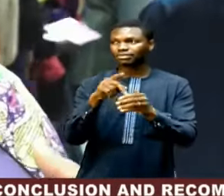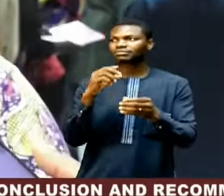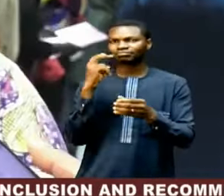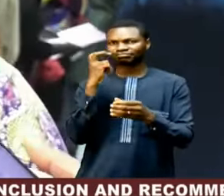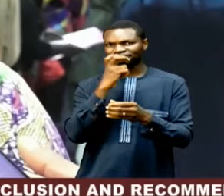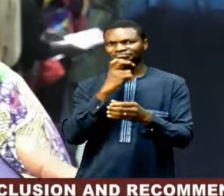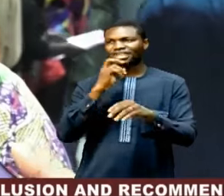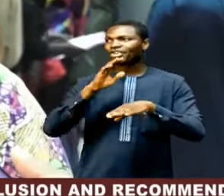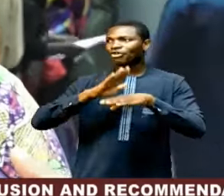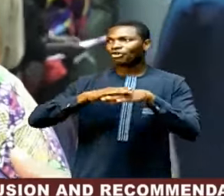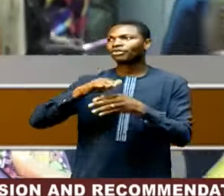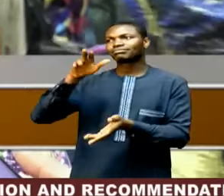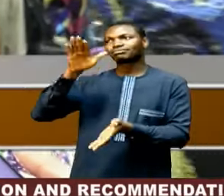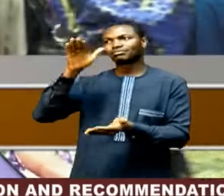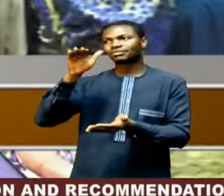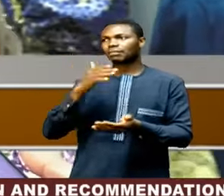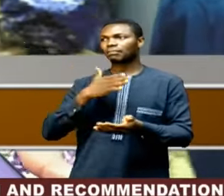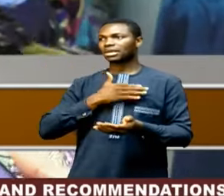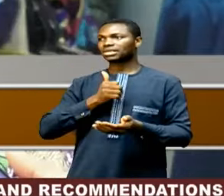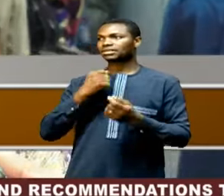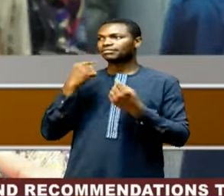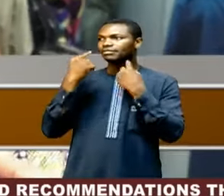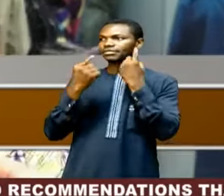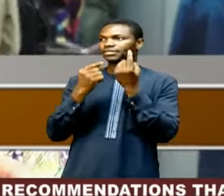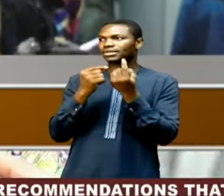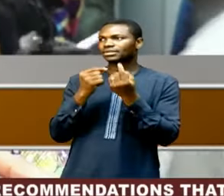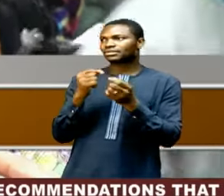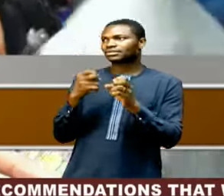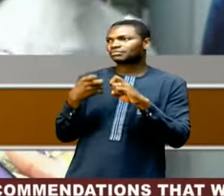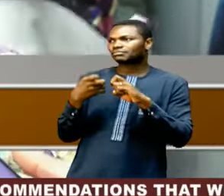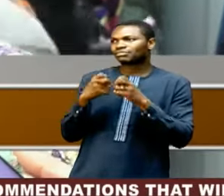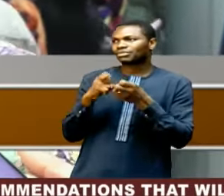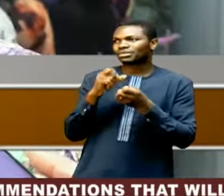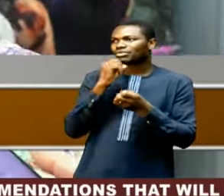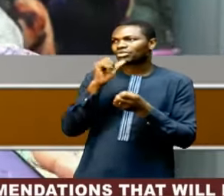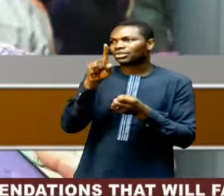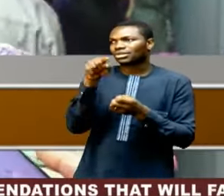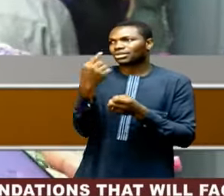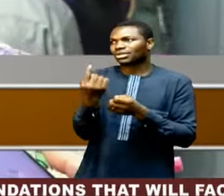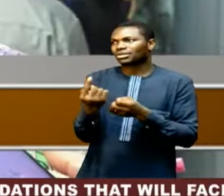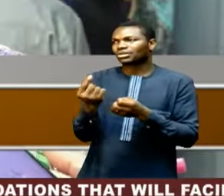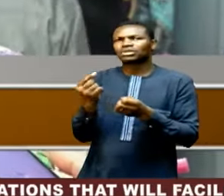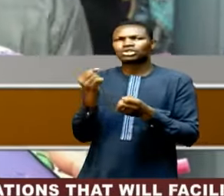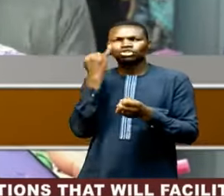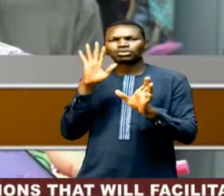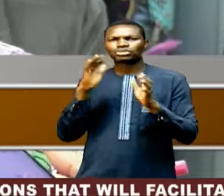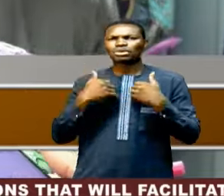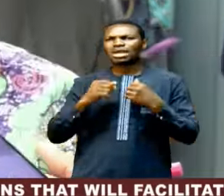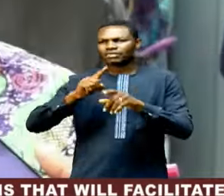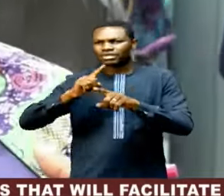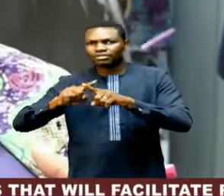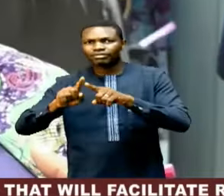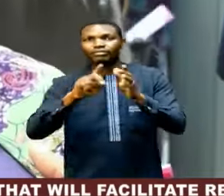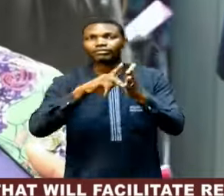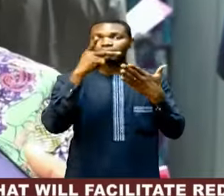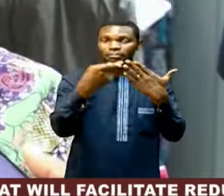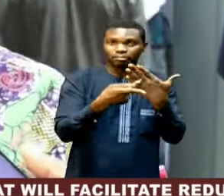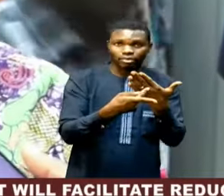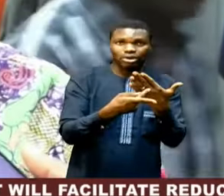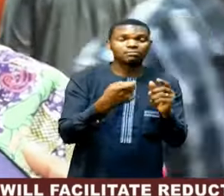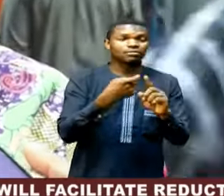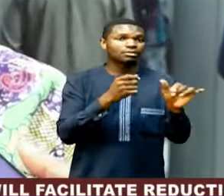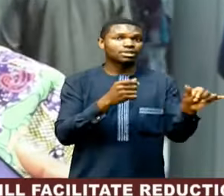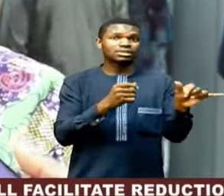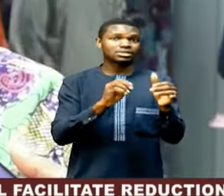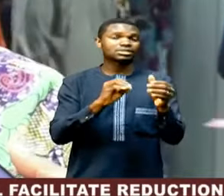expected that this kind of program should not just be a low-ranger. There should be a lot of programs that will complement this from the same office